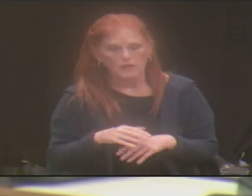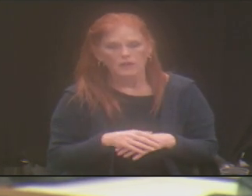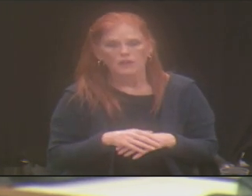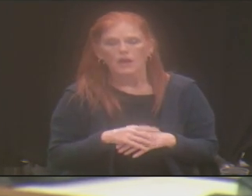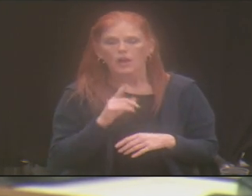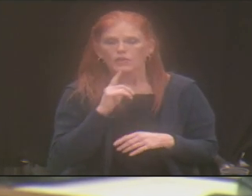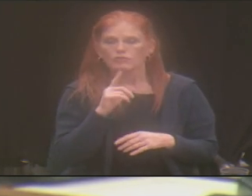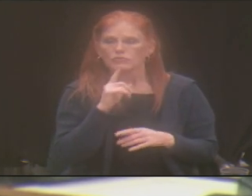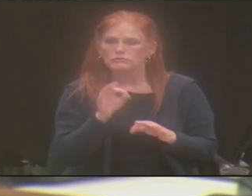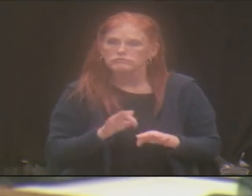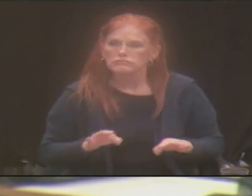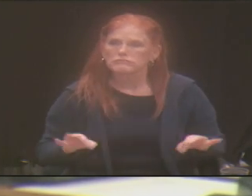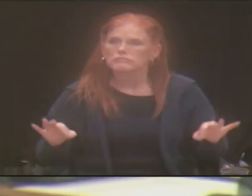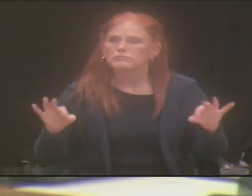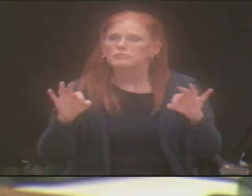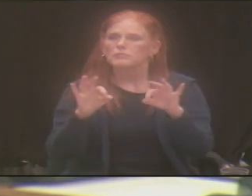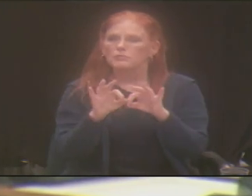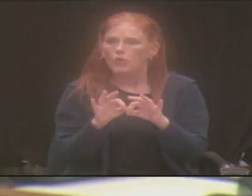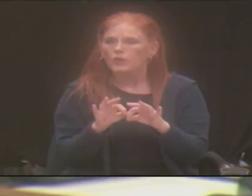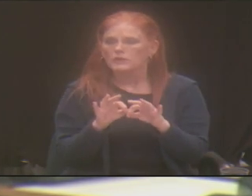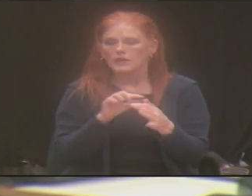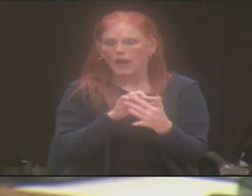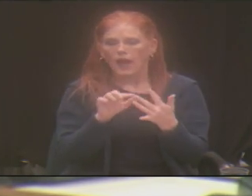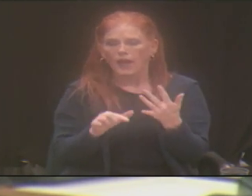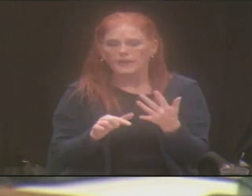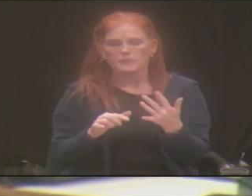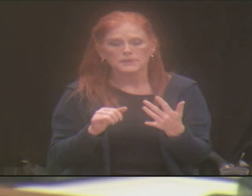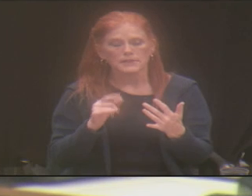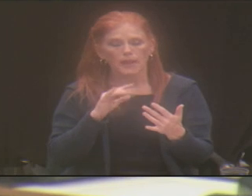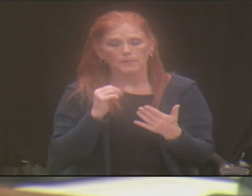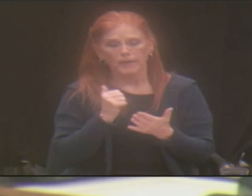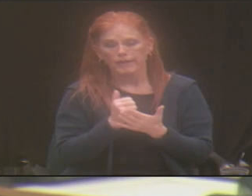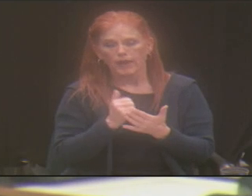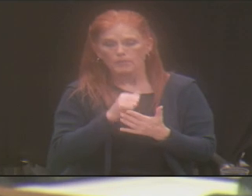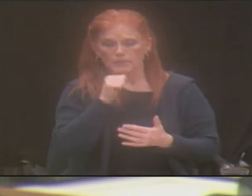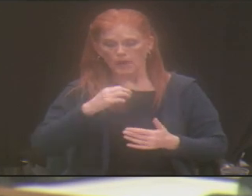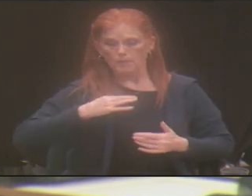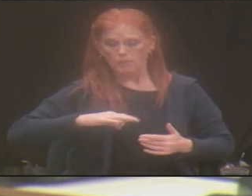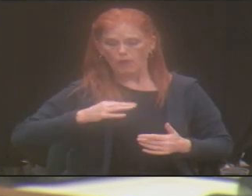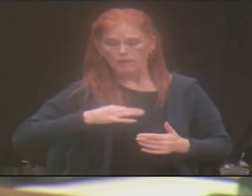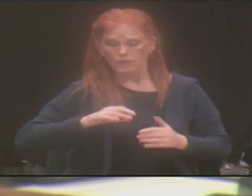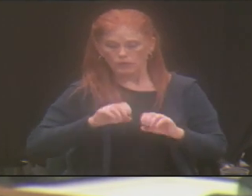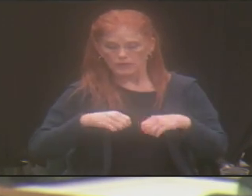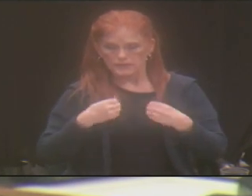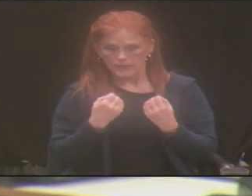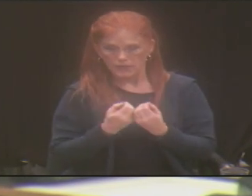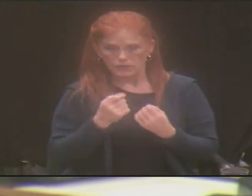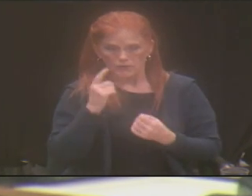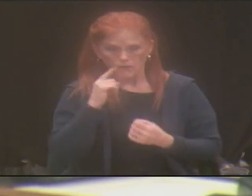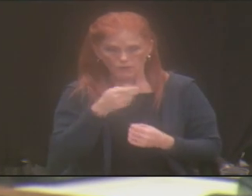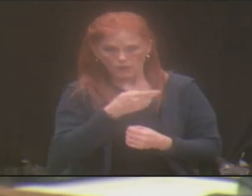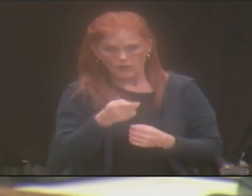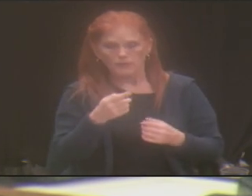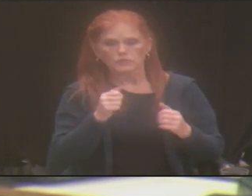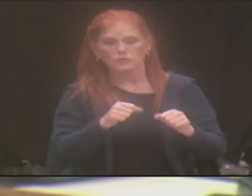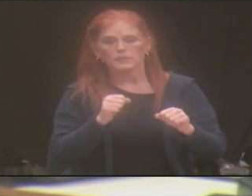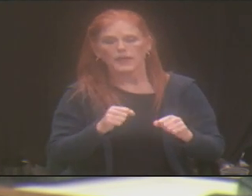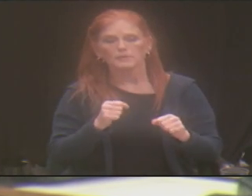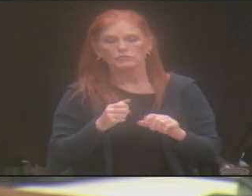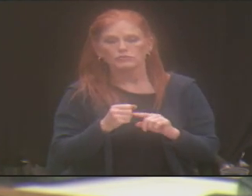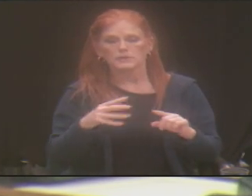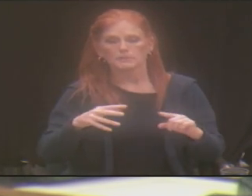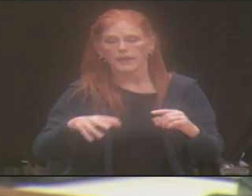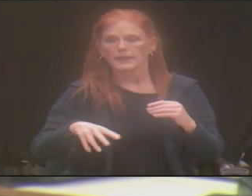items that would make the difference to a nonprofit organization to be able to expand new